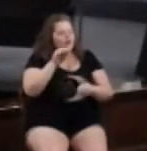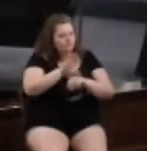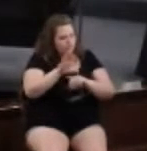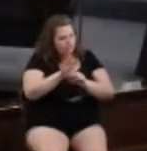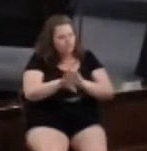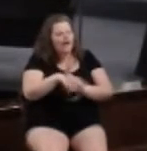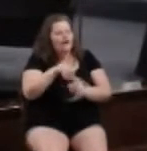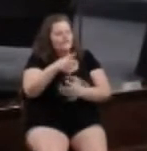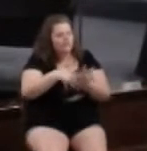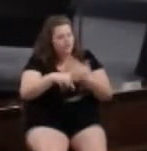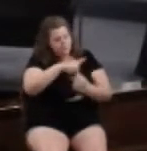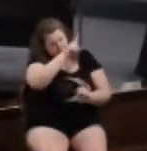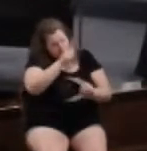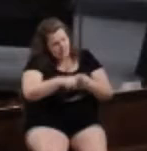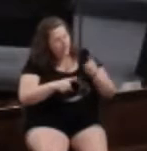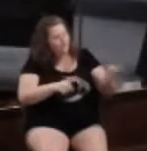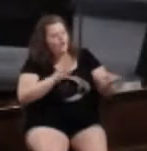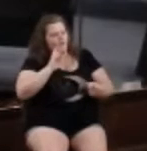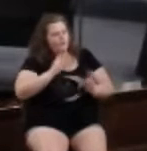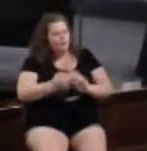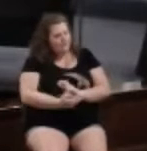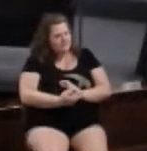until they have repented.